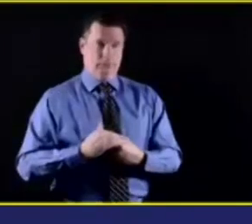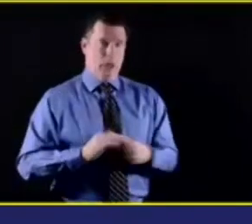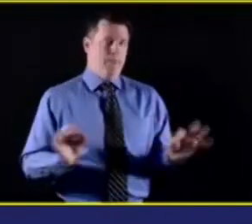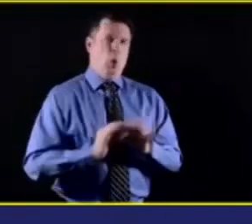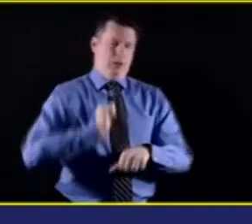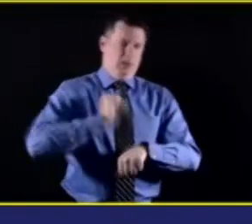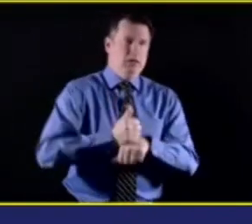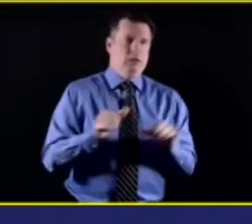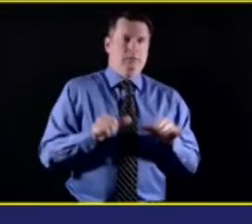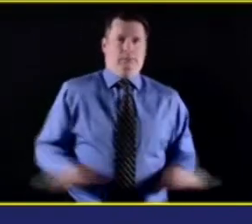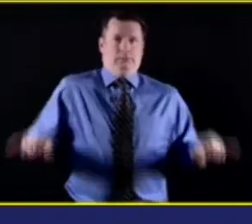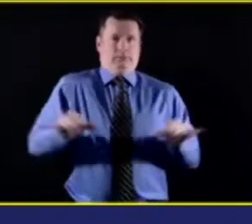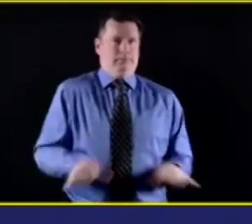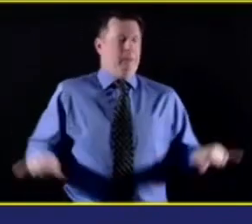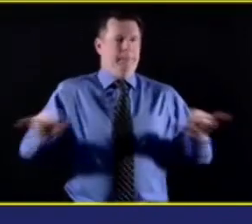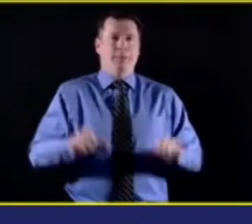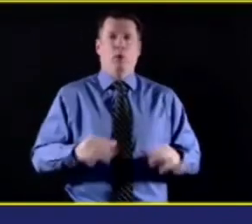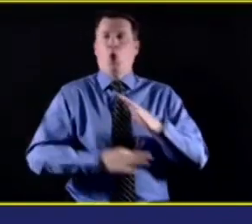Fabulous. Thank you.